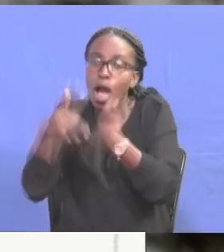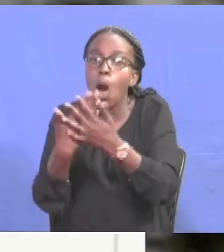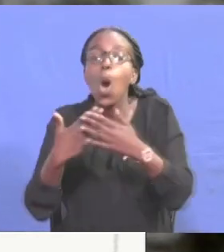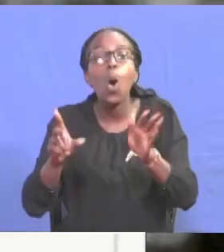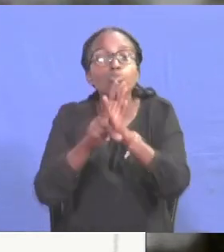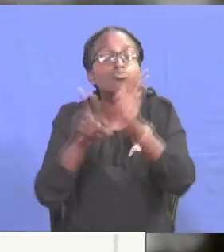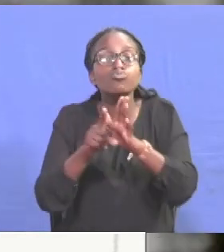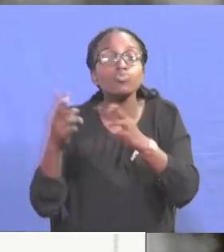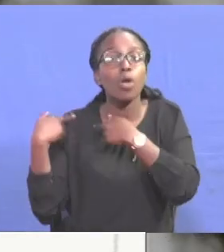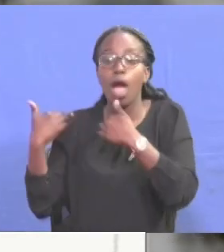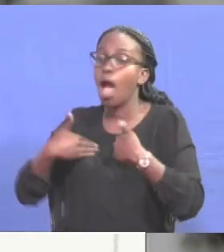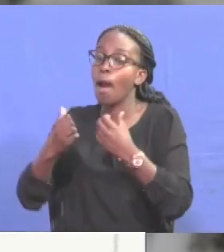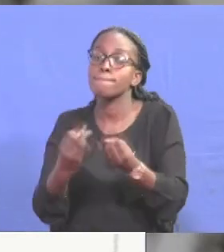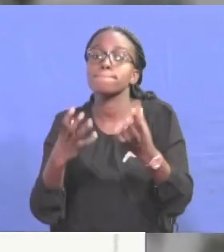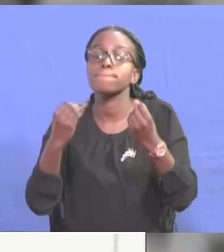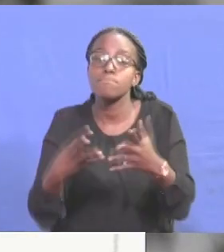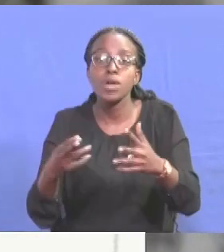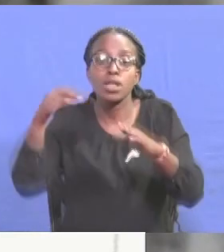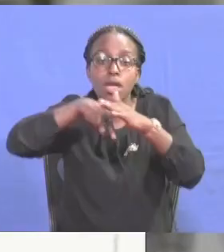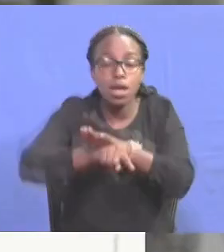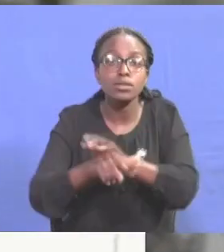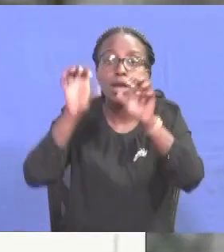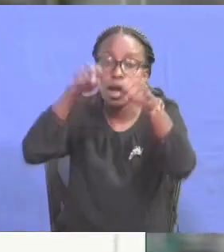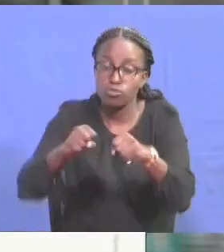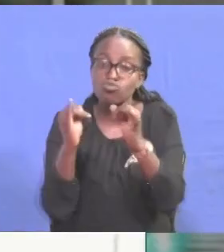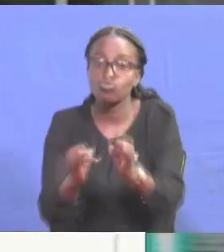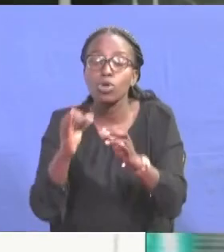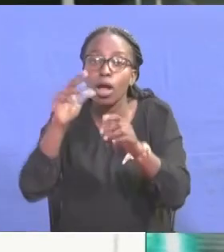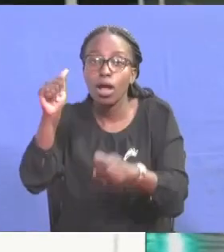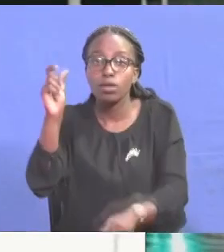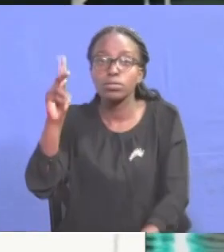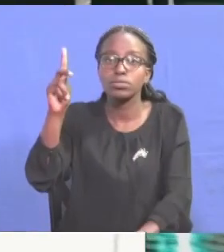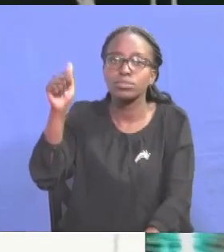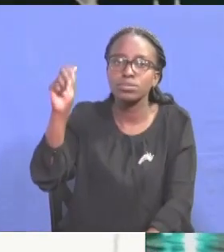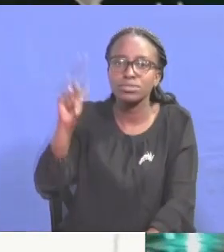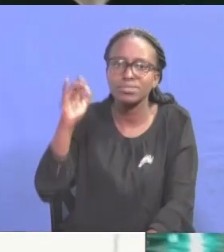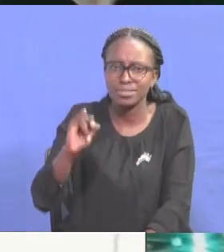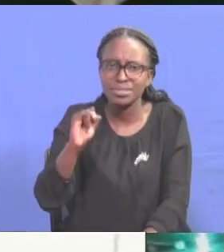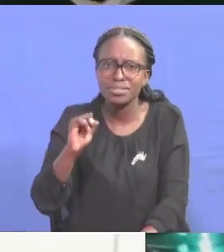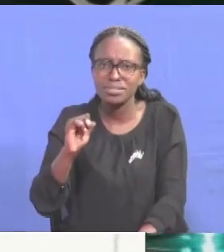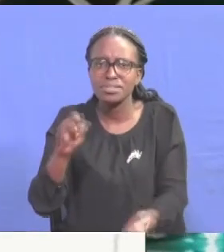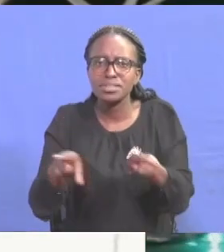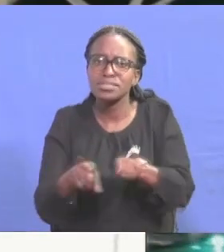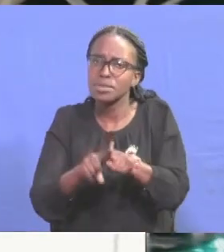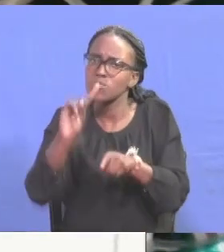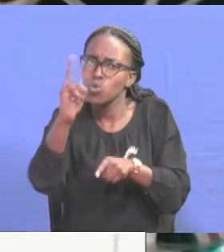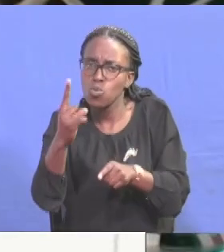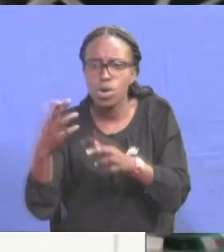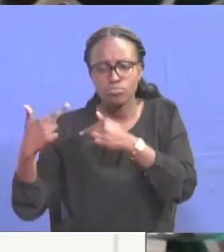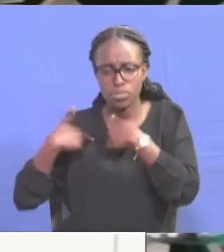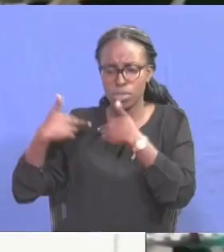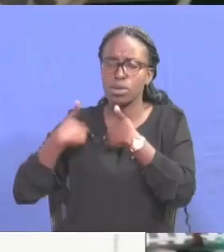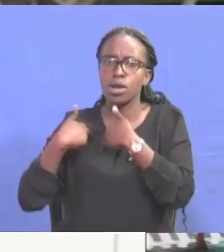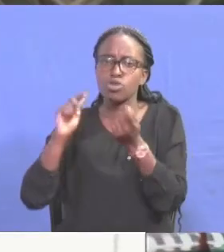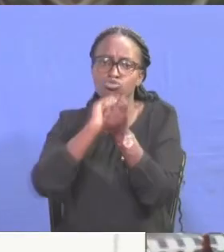Ministry of Energy from entering the new agreement with the Adani or advancing existing ones related to transmission lines,